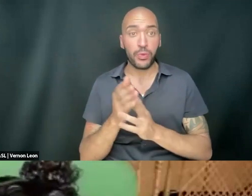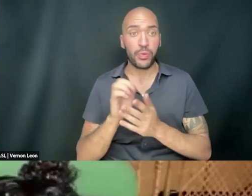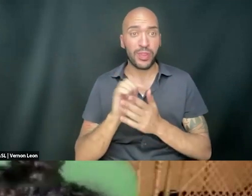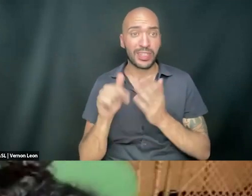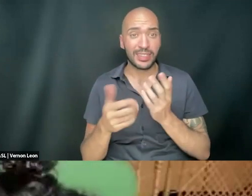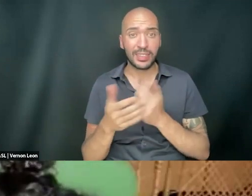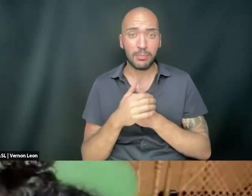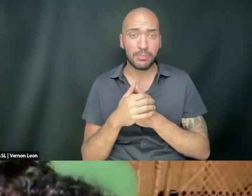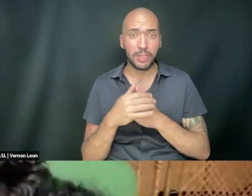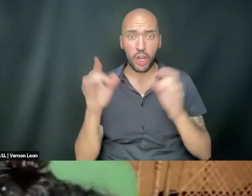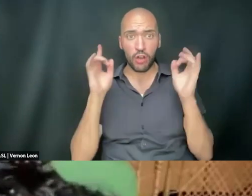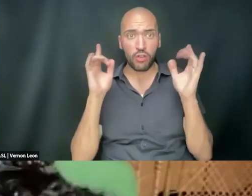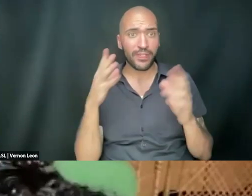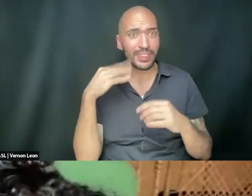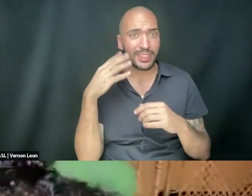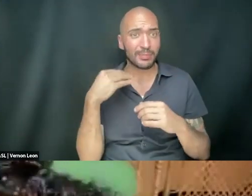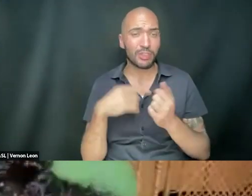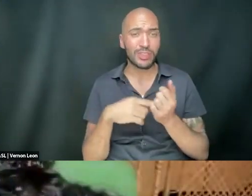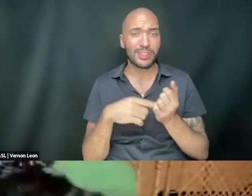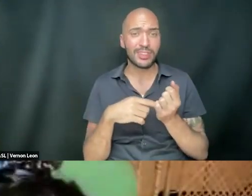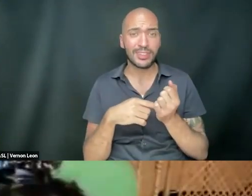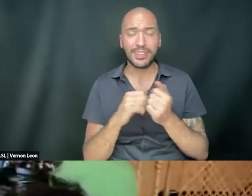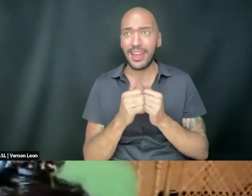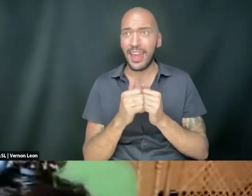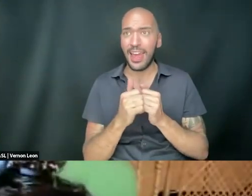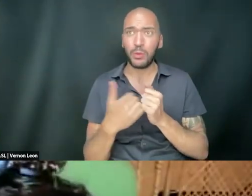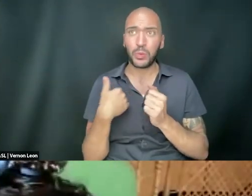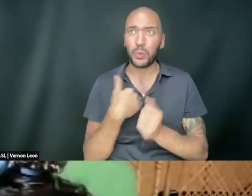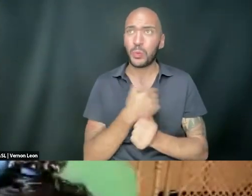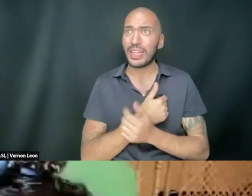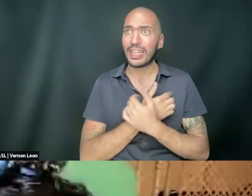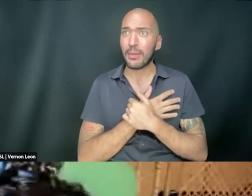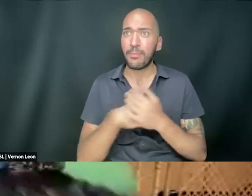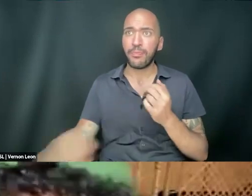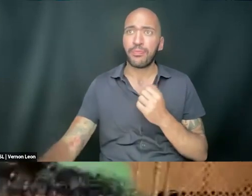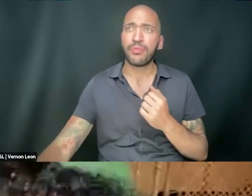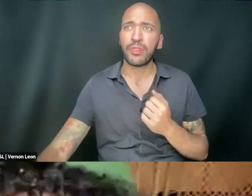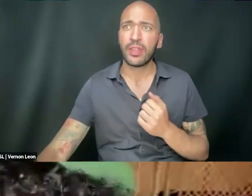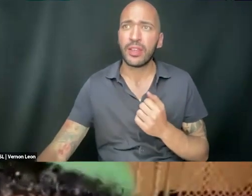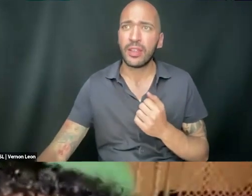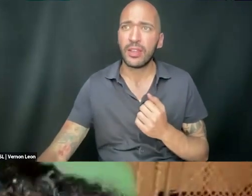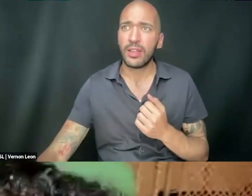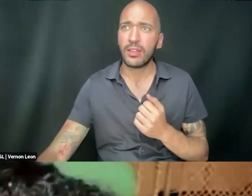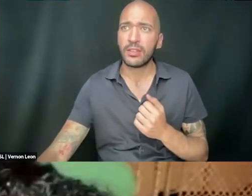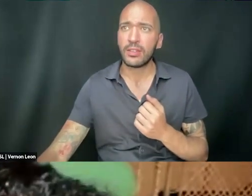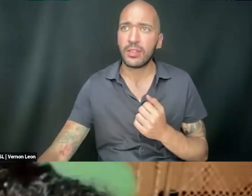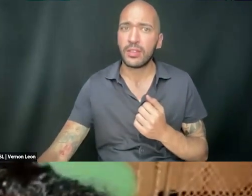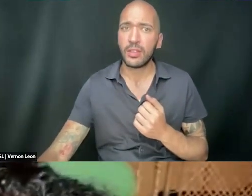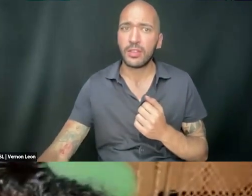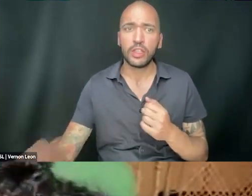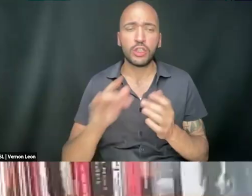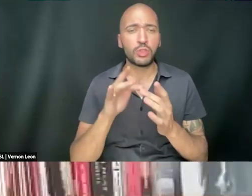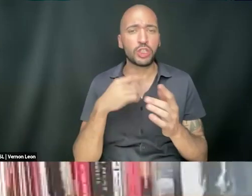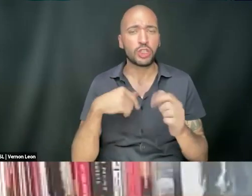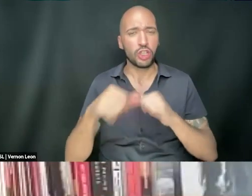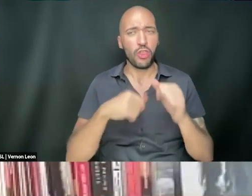horrific experiences, how do we, how do we reach each other across those spaces, right?